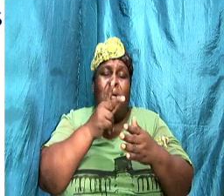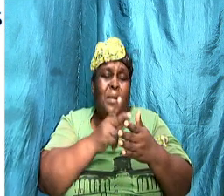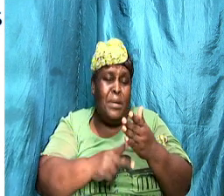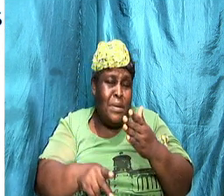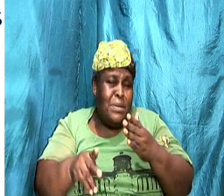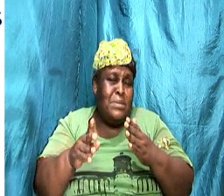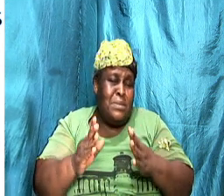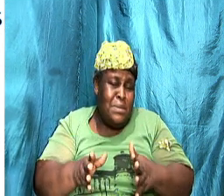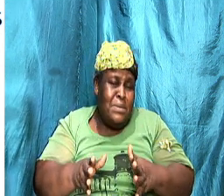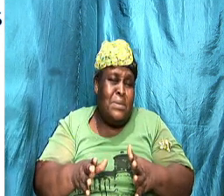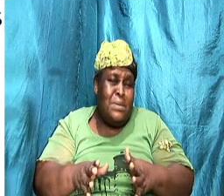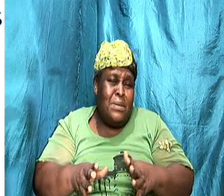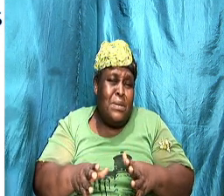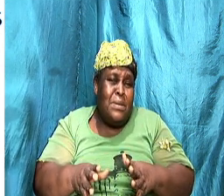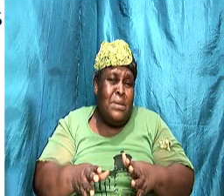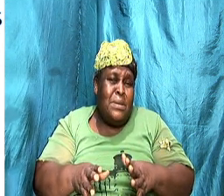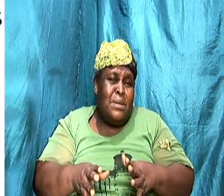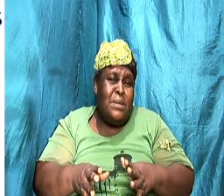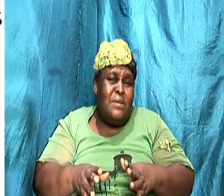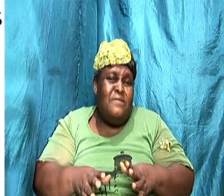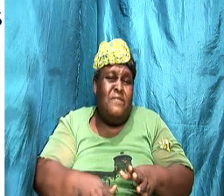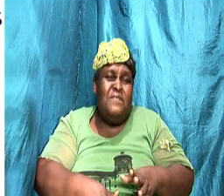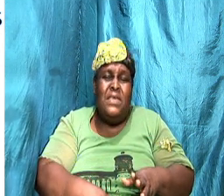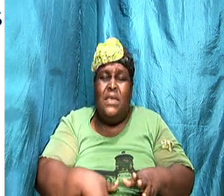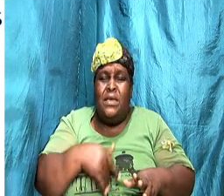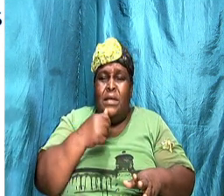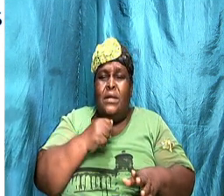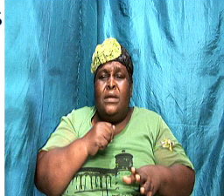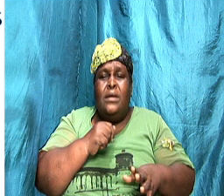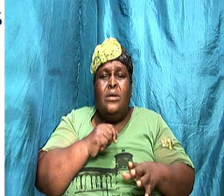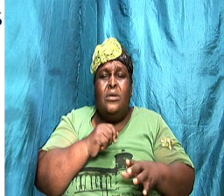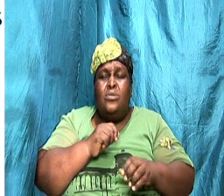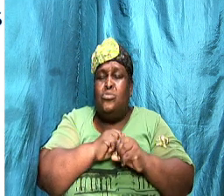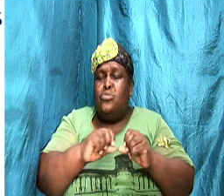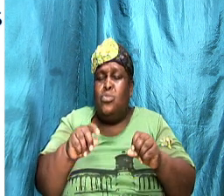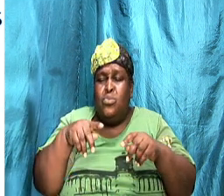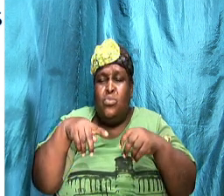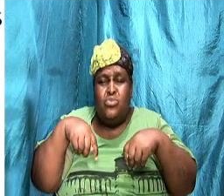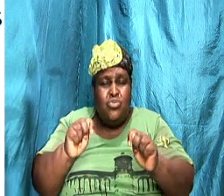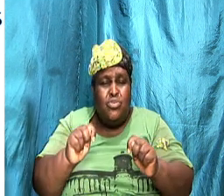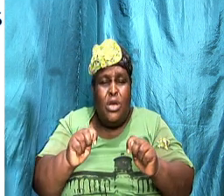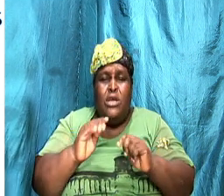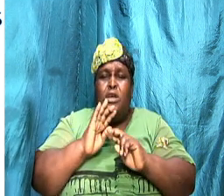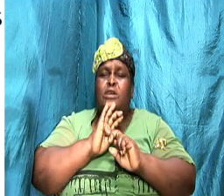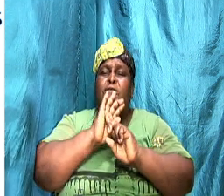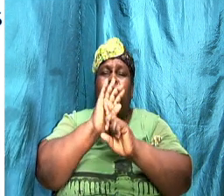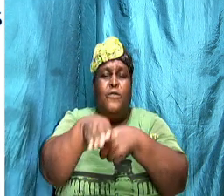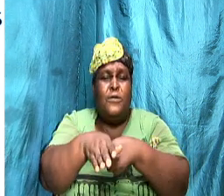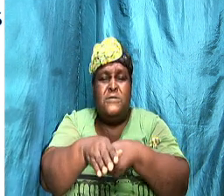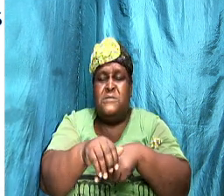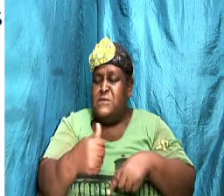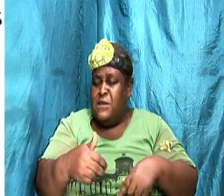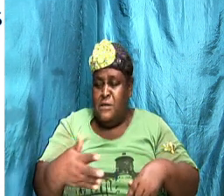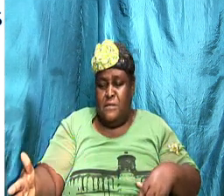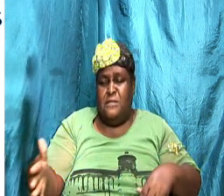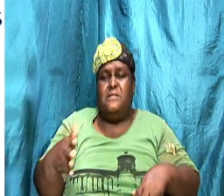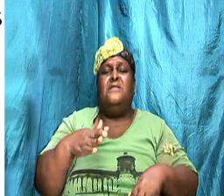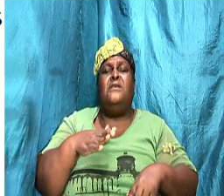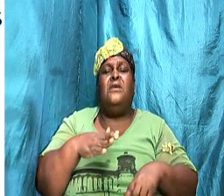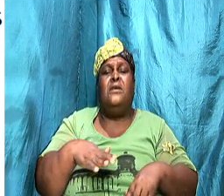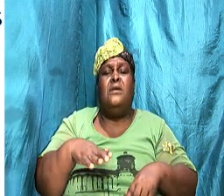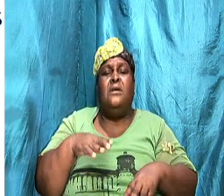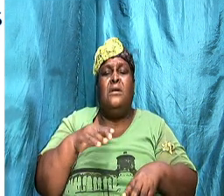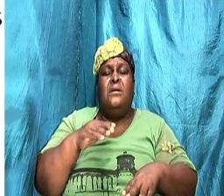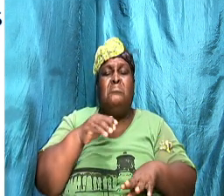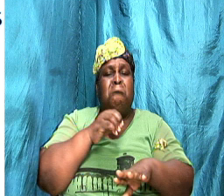are trying to force what it is that we are saying on them. So it's important to keep us calm as we can. The next thing